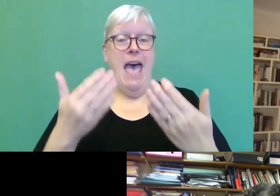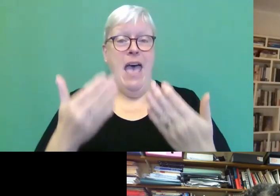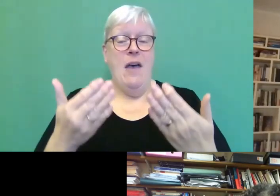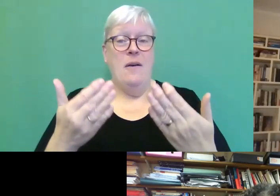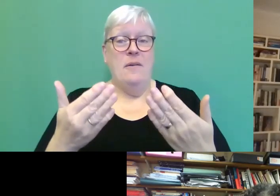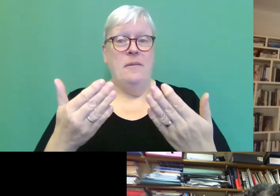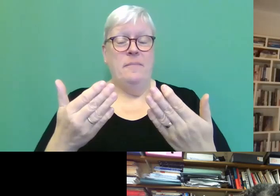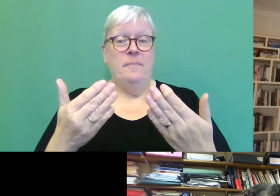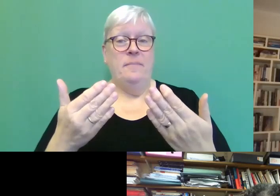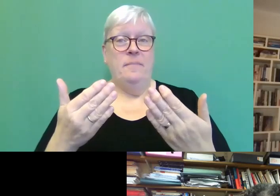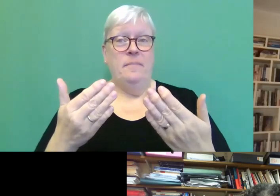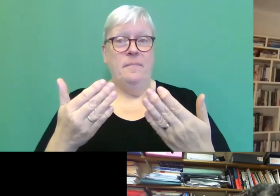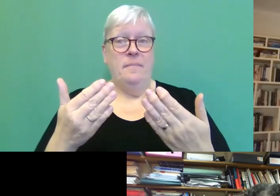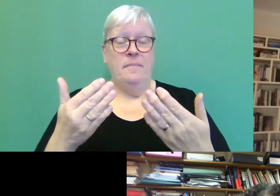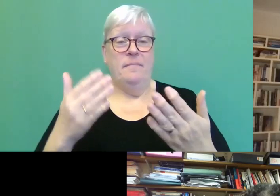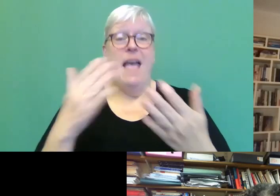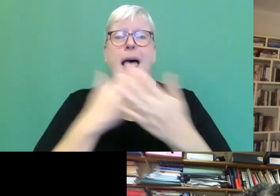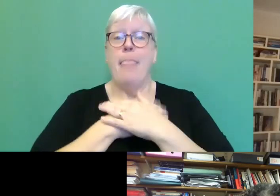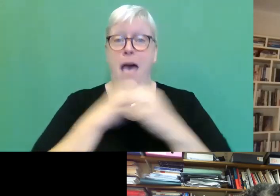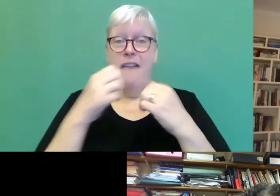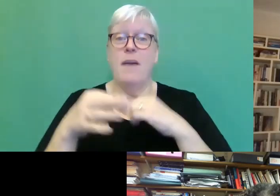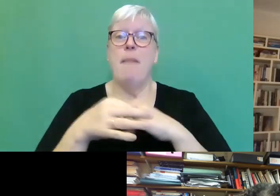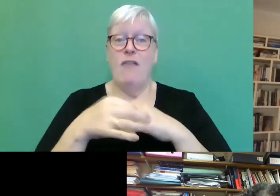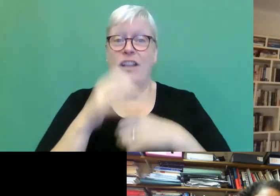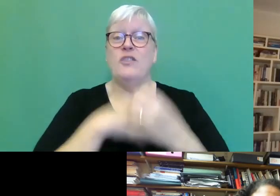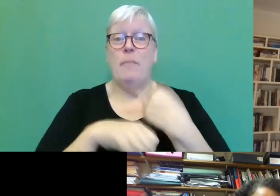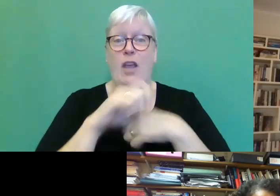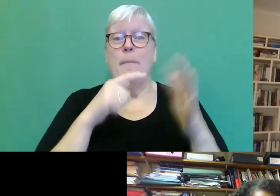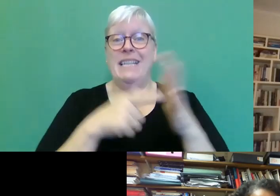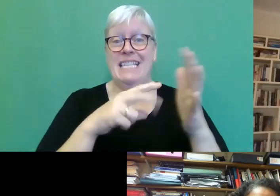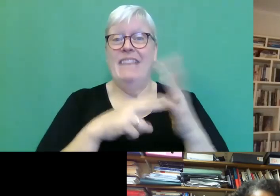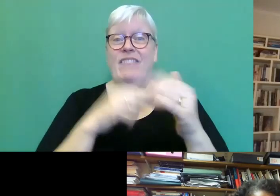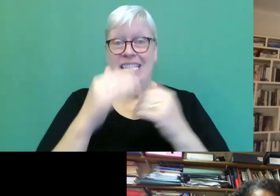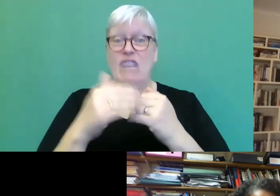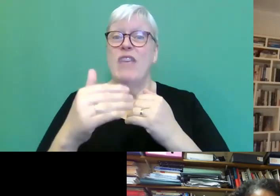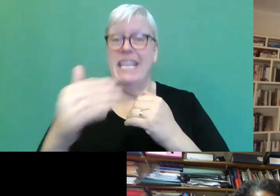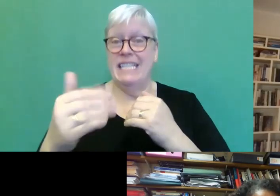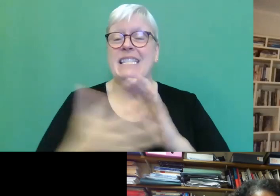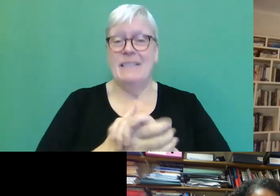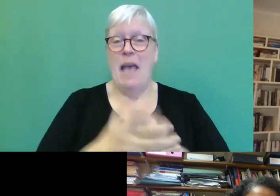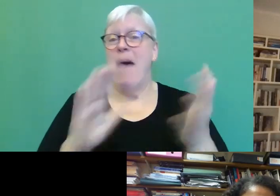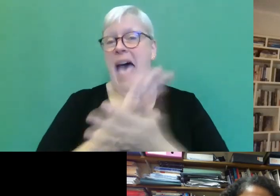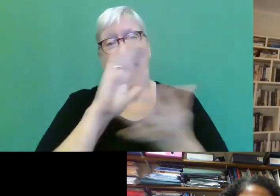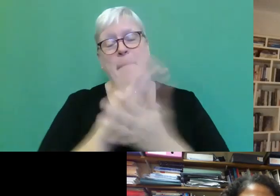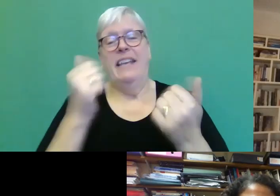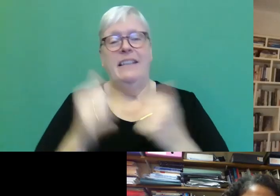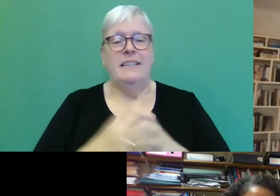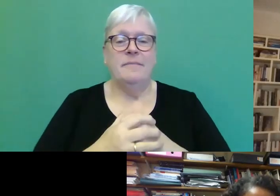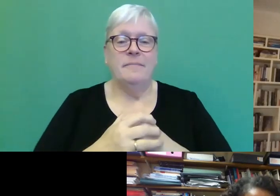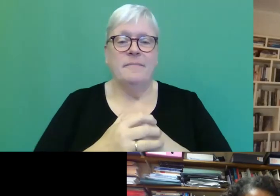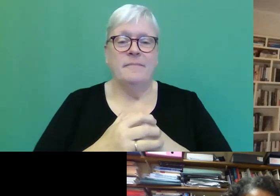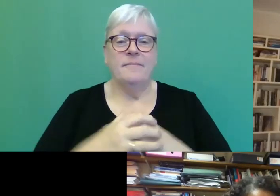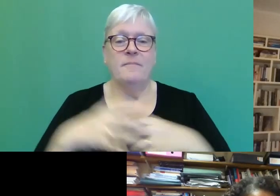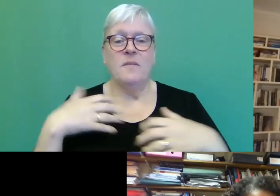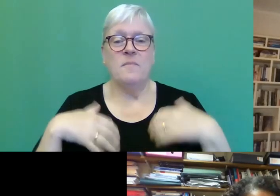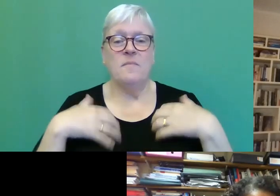turning love marriage into a, into a TV series. So yeah, I'm really happy about that. Yeah. I look forward to it. So when are